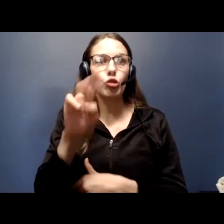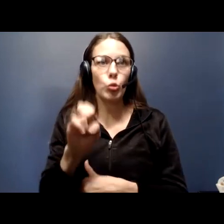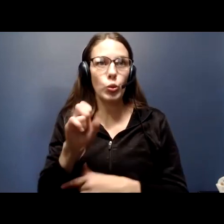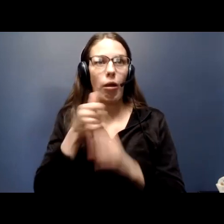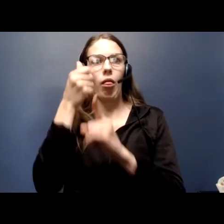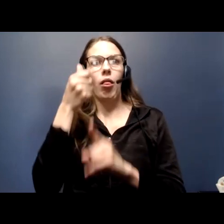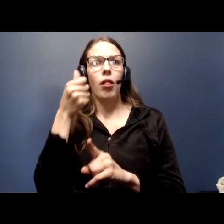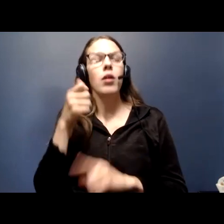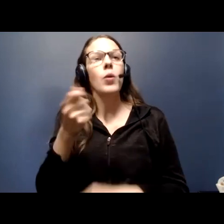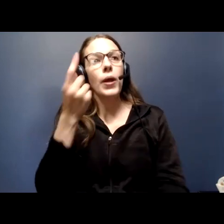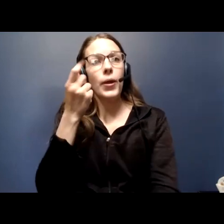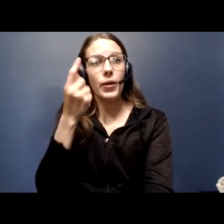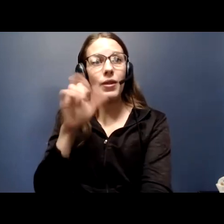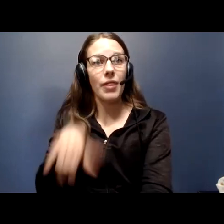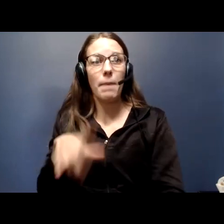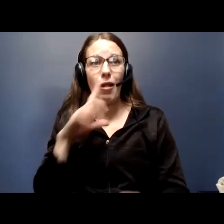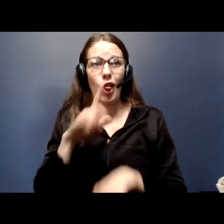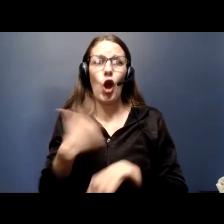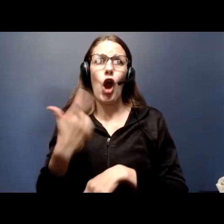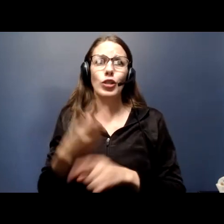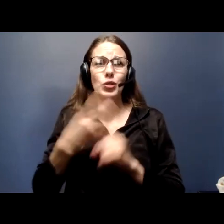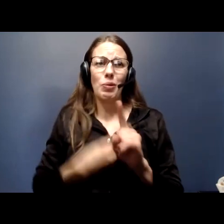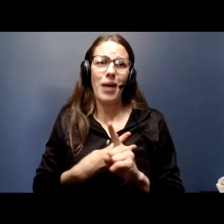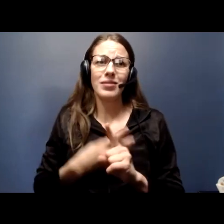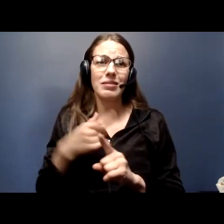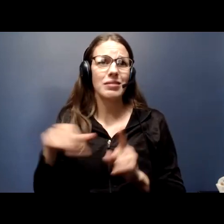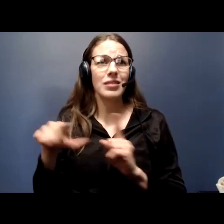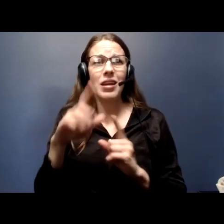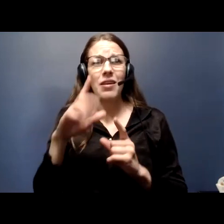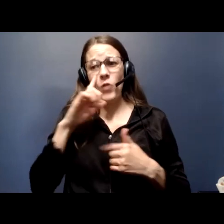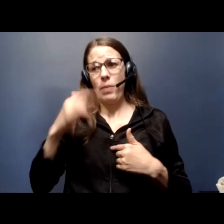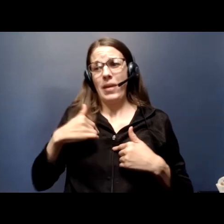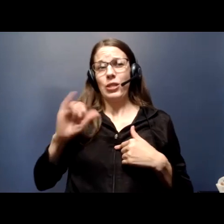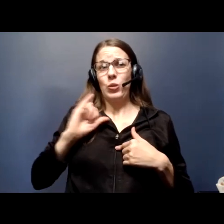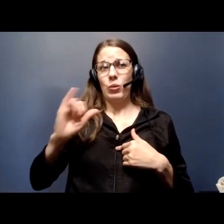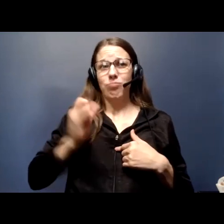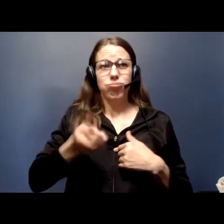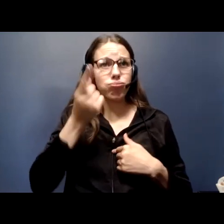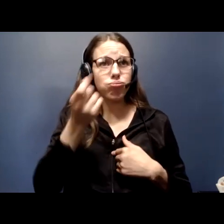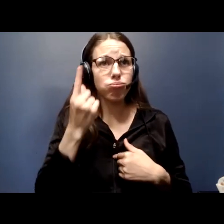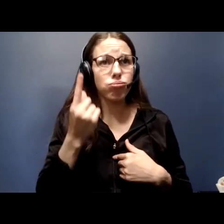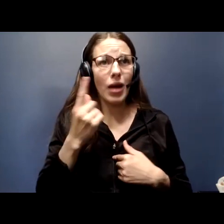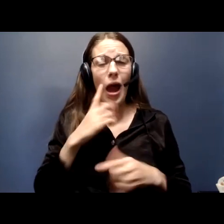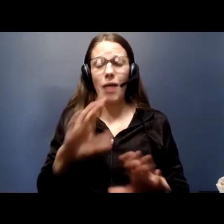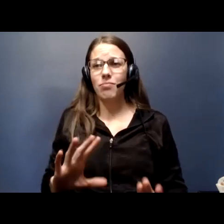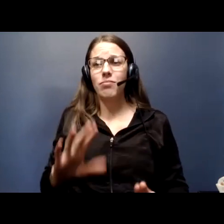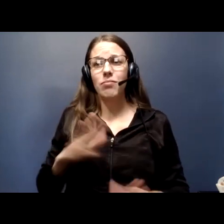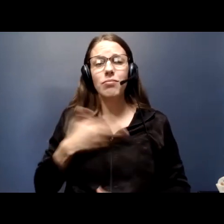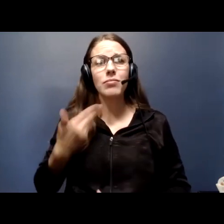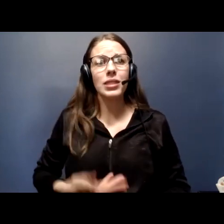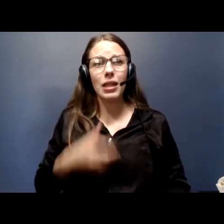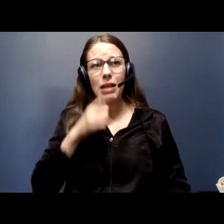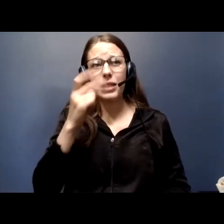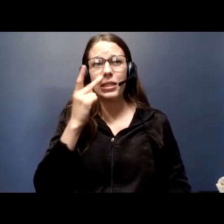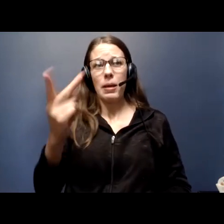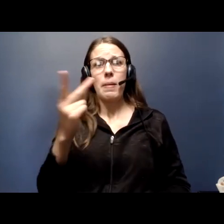We understand it's been a long two months for people. It's been a long two months for me too. I'm crushed that I won't get to see my son walk